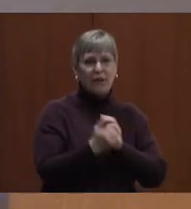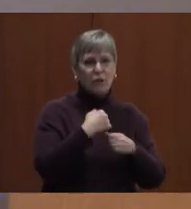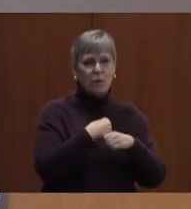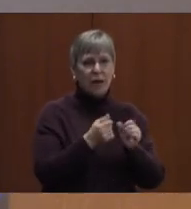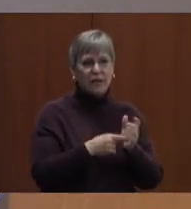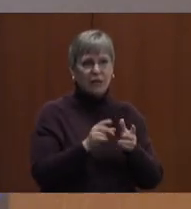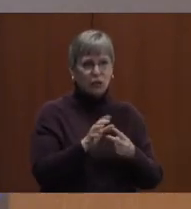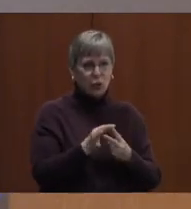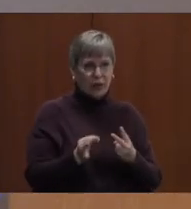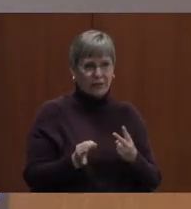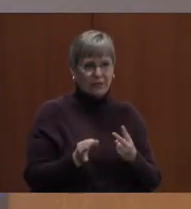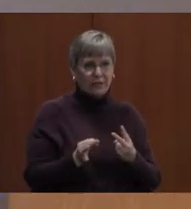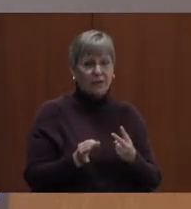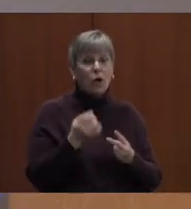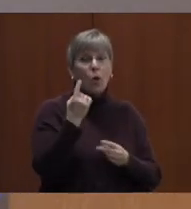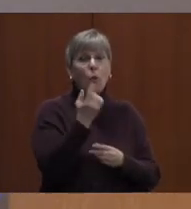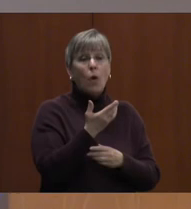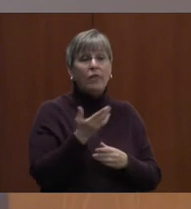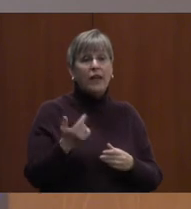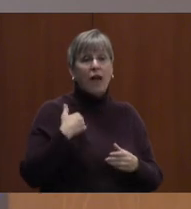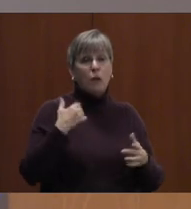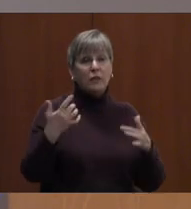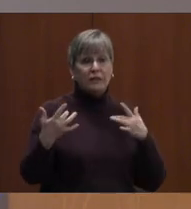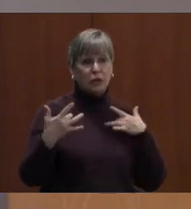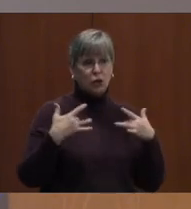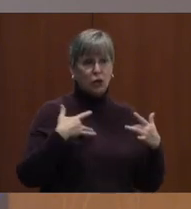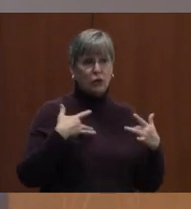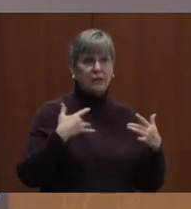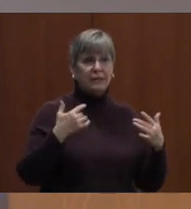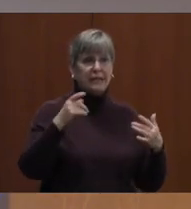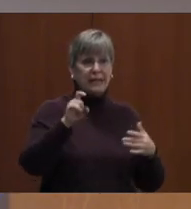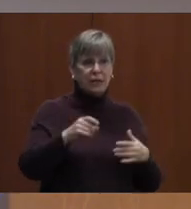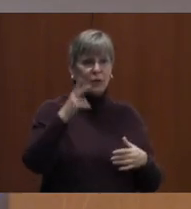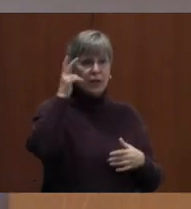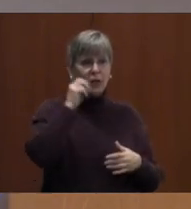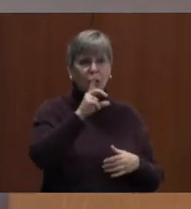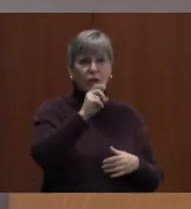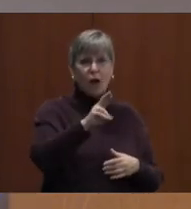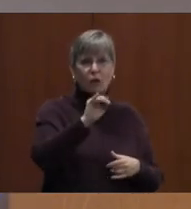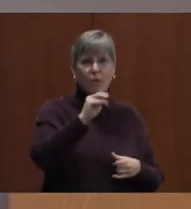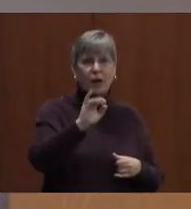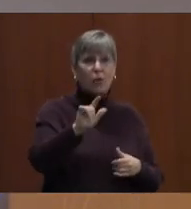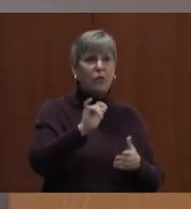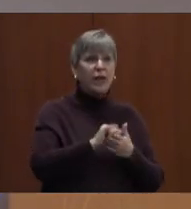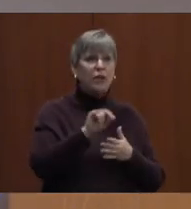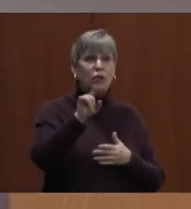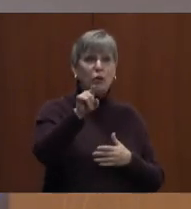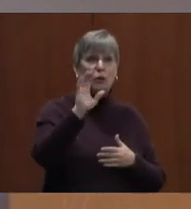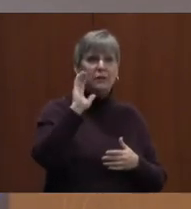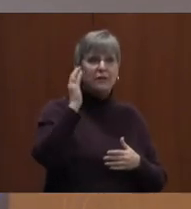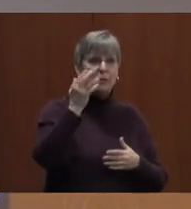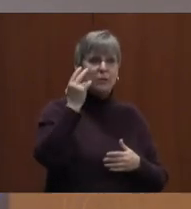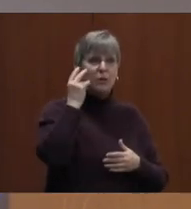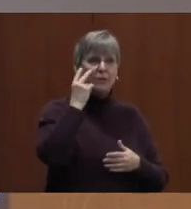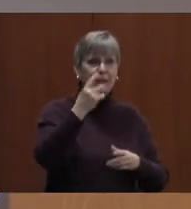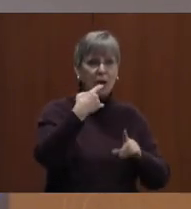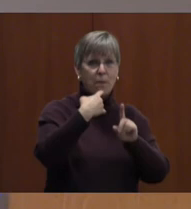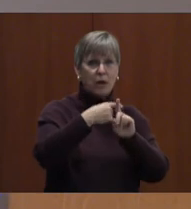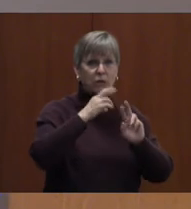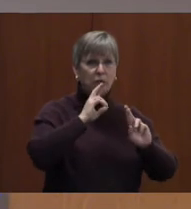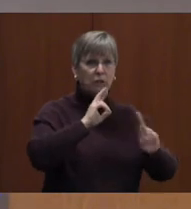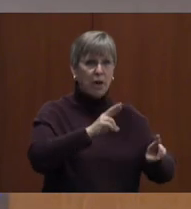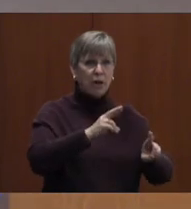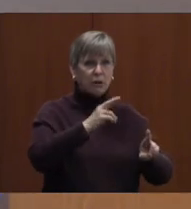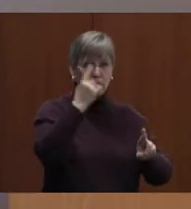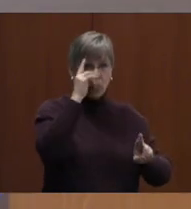this choice. One thing that I was concerned about, was happy to hear, Dr. Michael, that you seem to see a pretty positive response